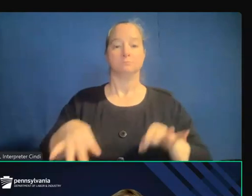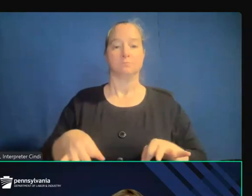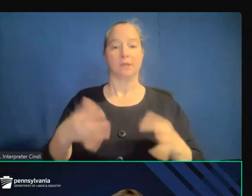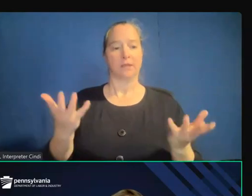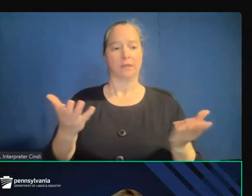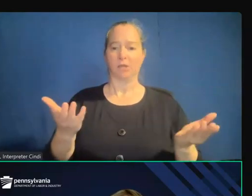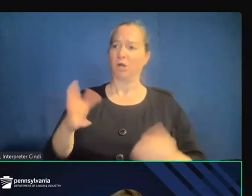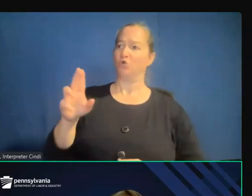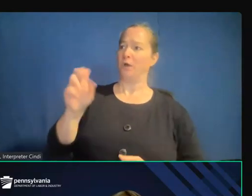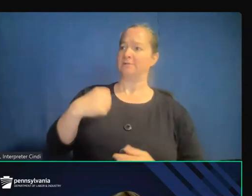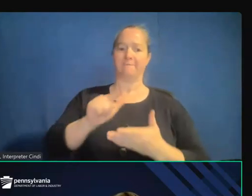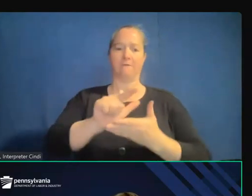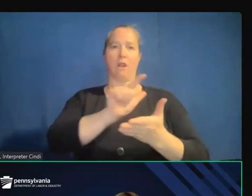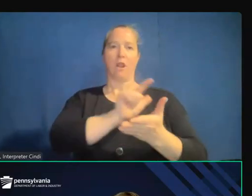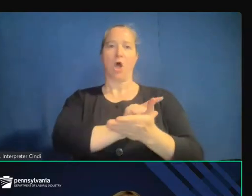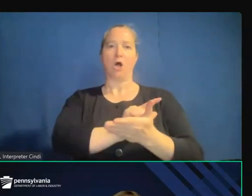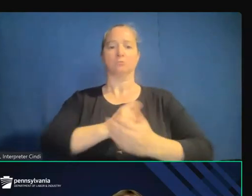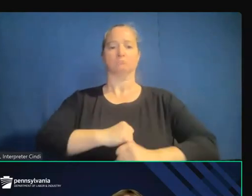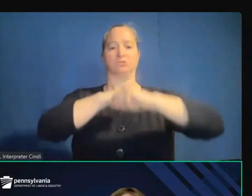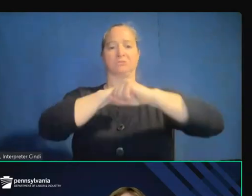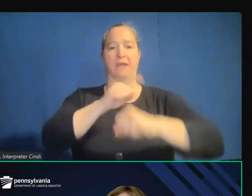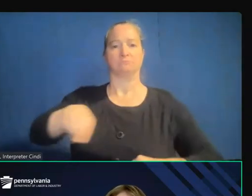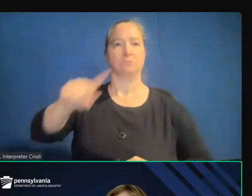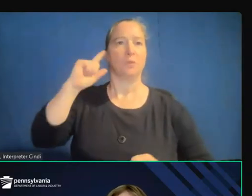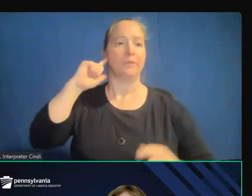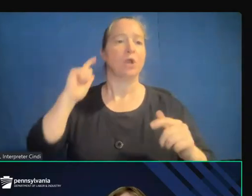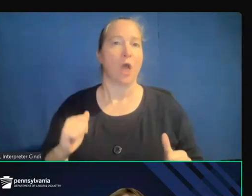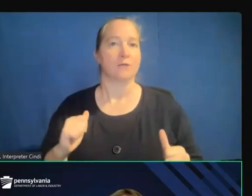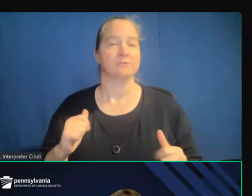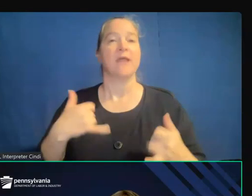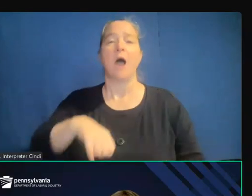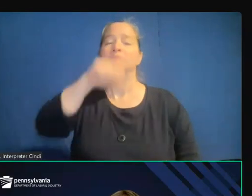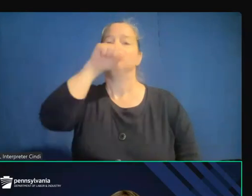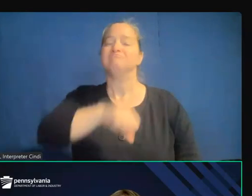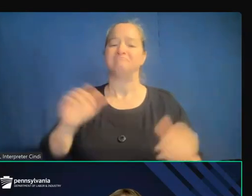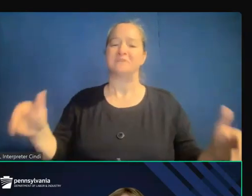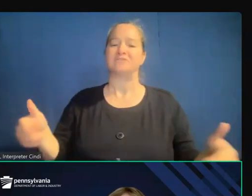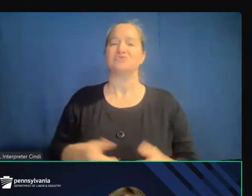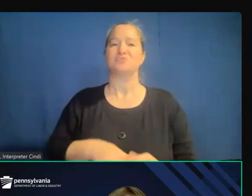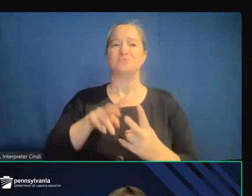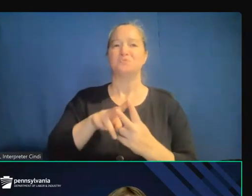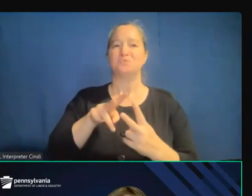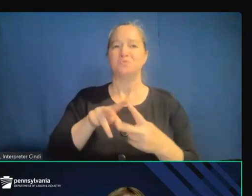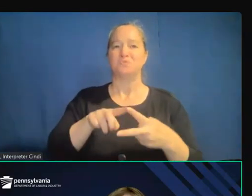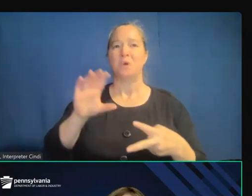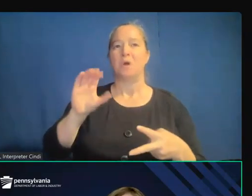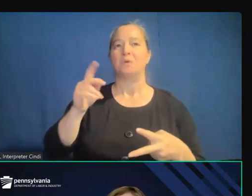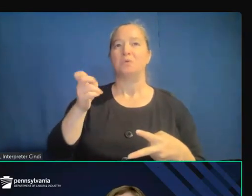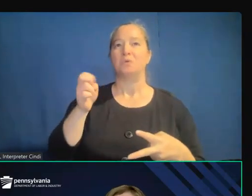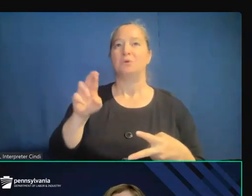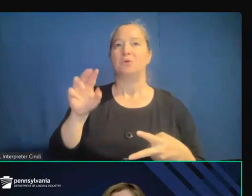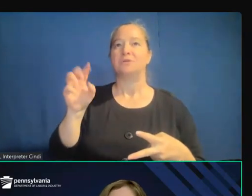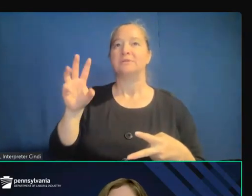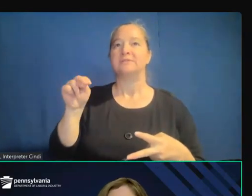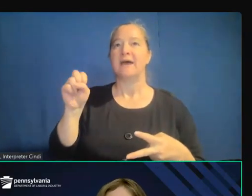individual who has hearing loss. I'd love to introduce you to Cooper Townsend and Kathy Hussman who have